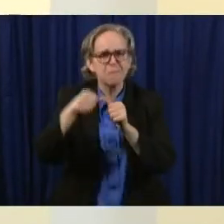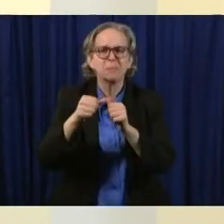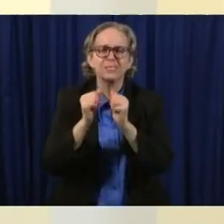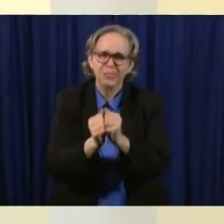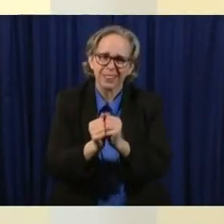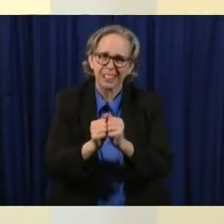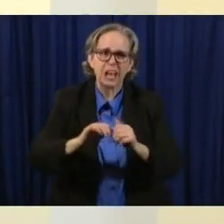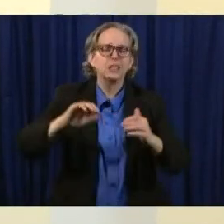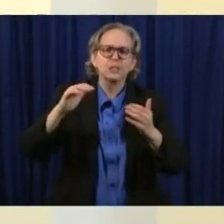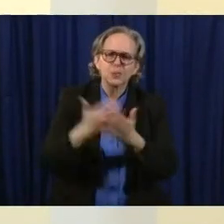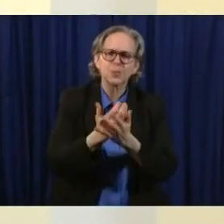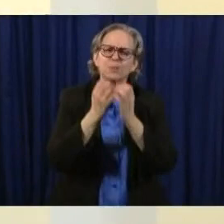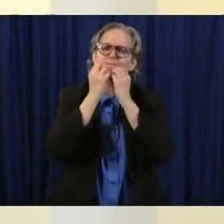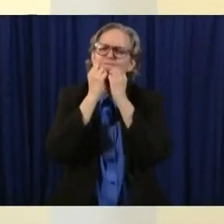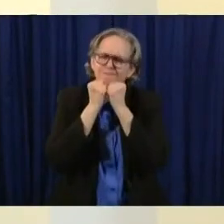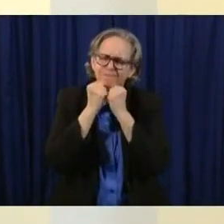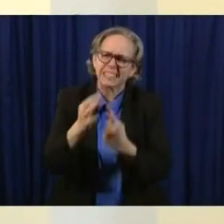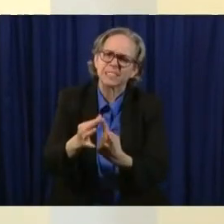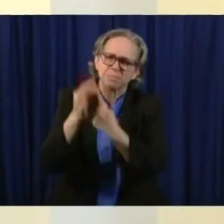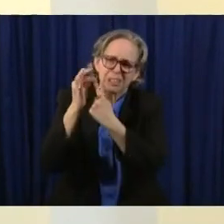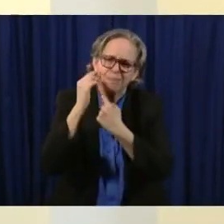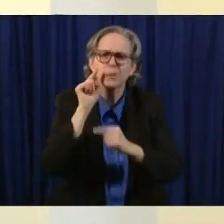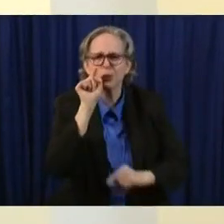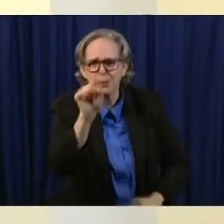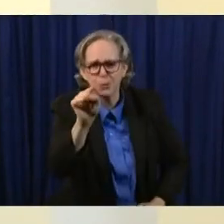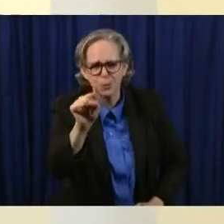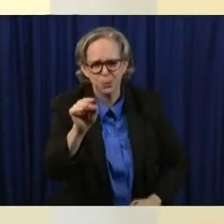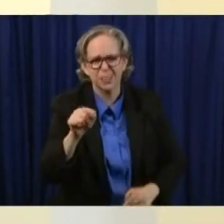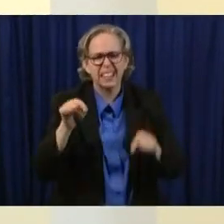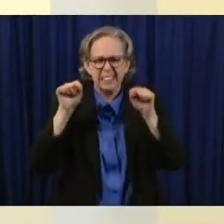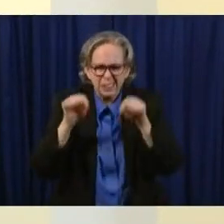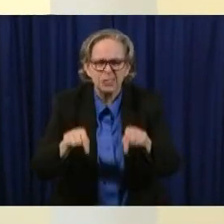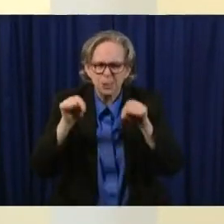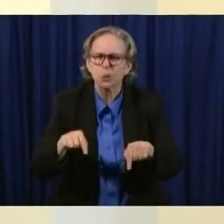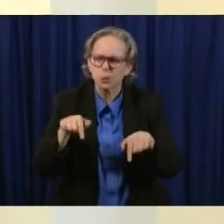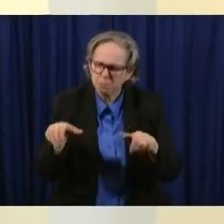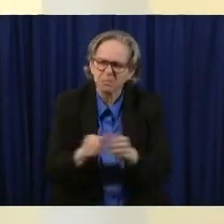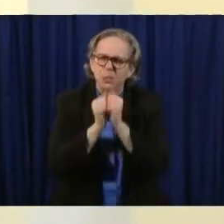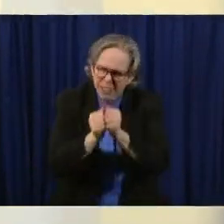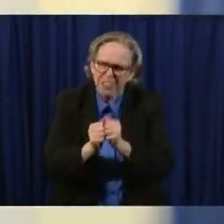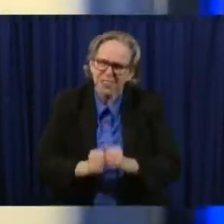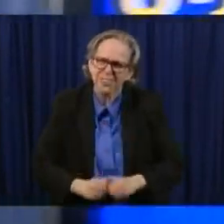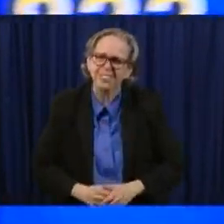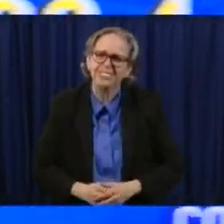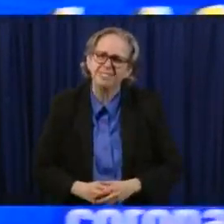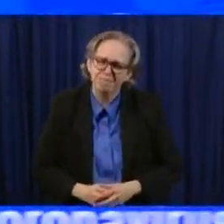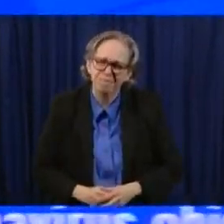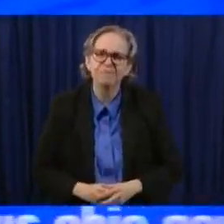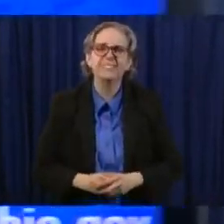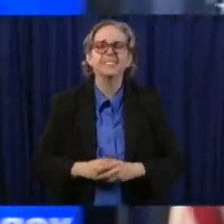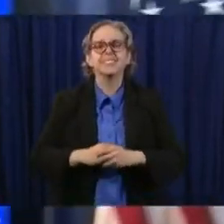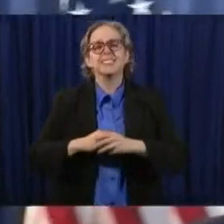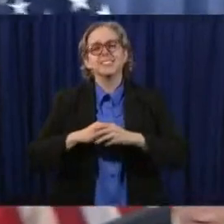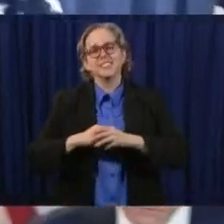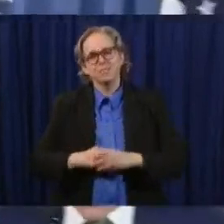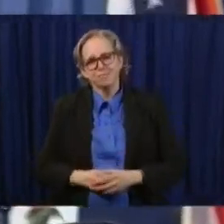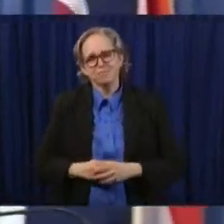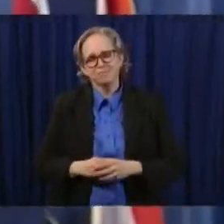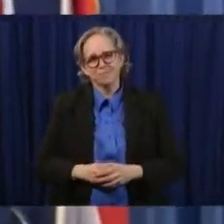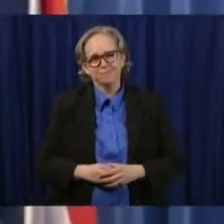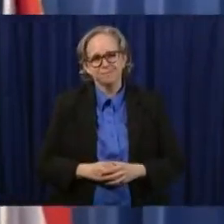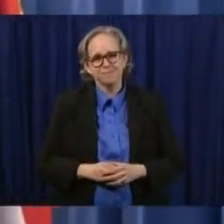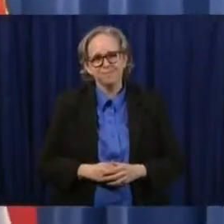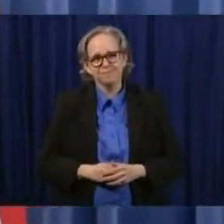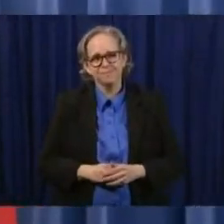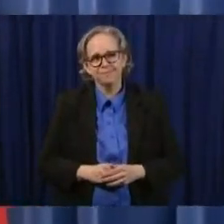so how let's let's do this together thank you governor i do have